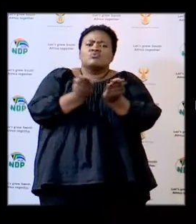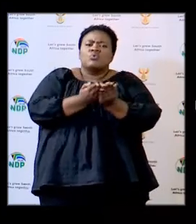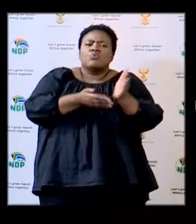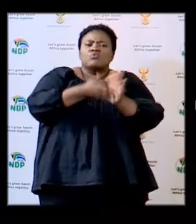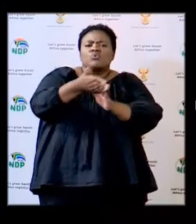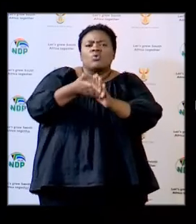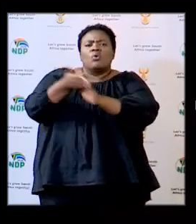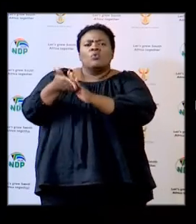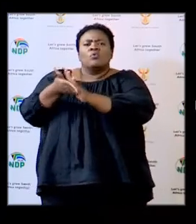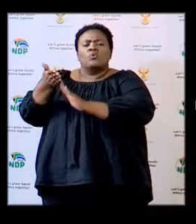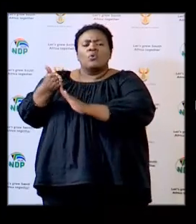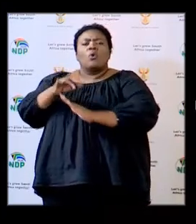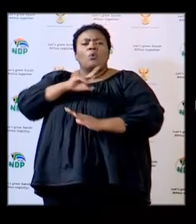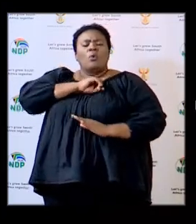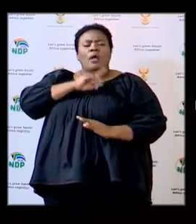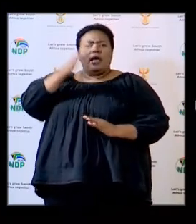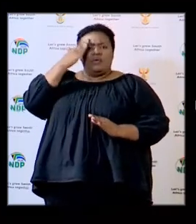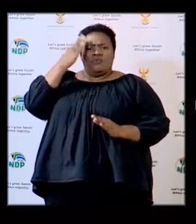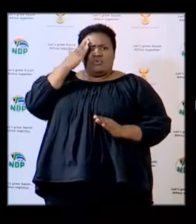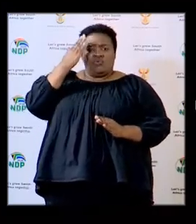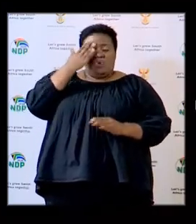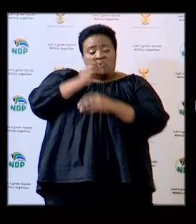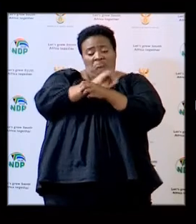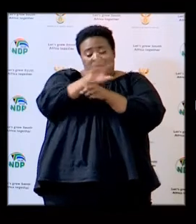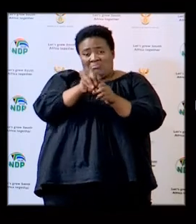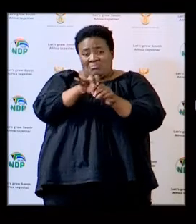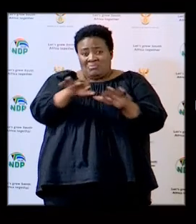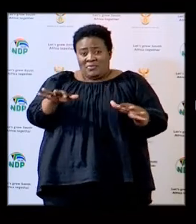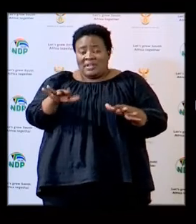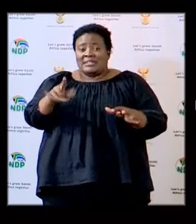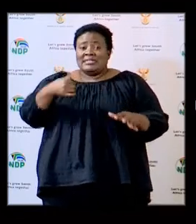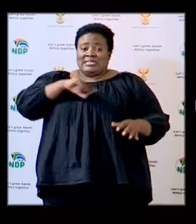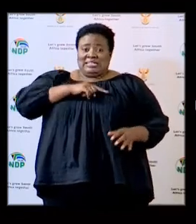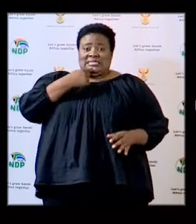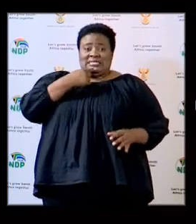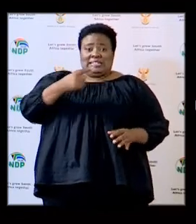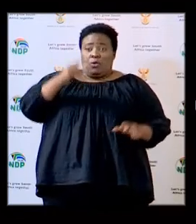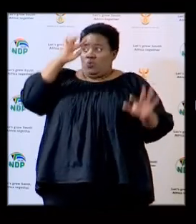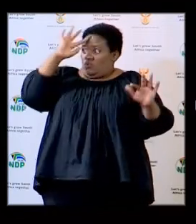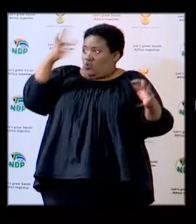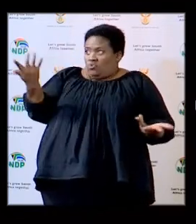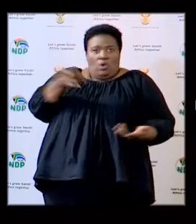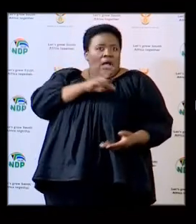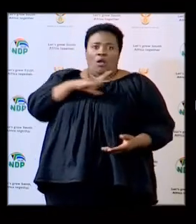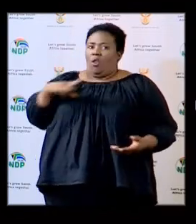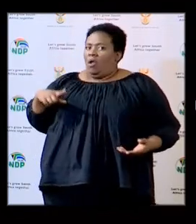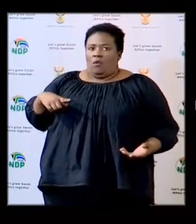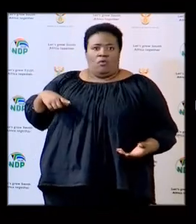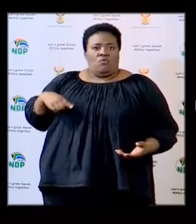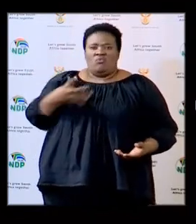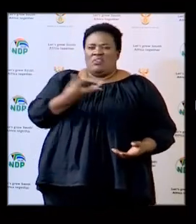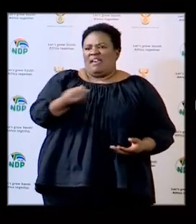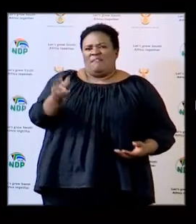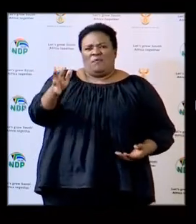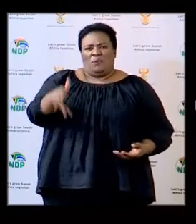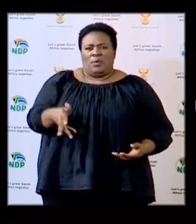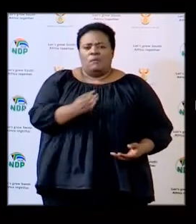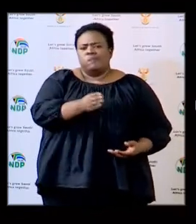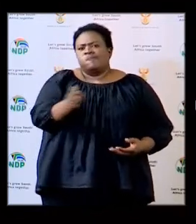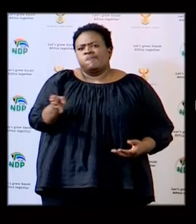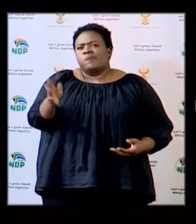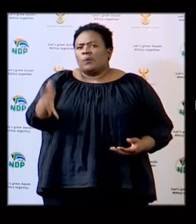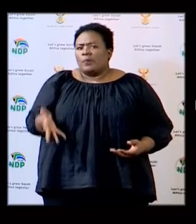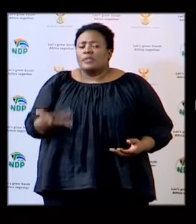experts and those that know the virus that are dealing they say we don't know how long this virus will with us so